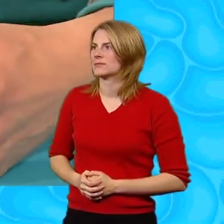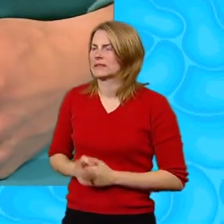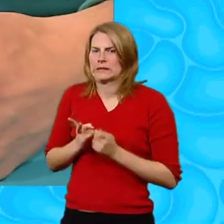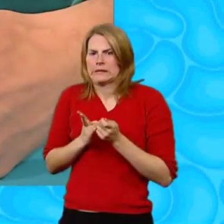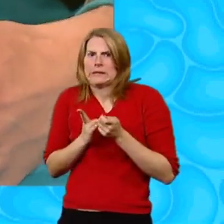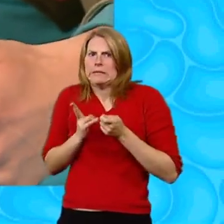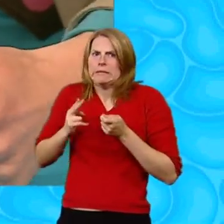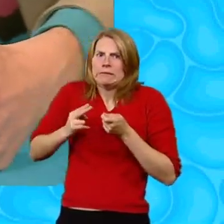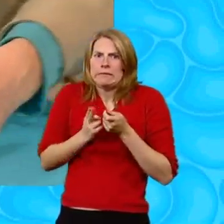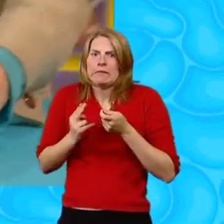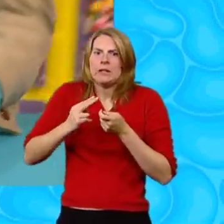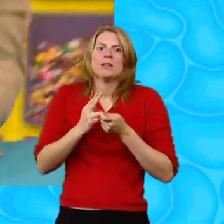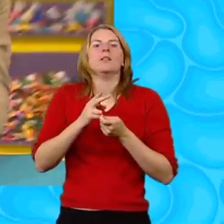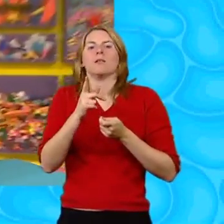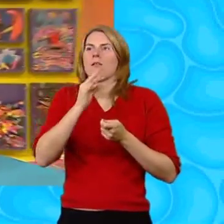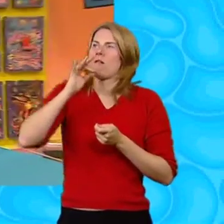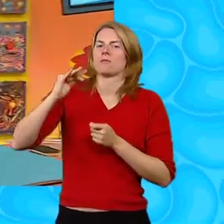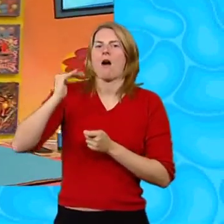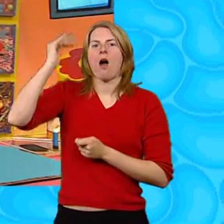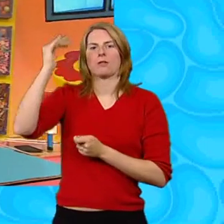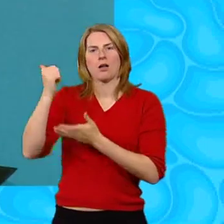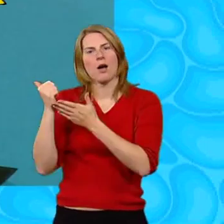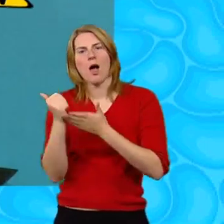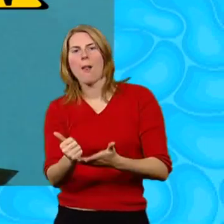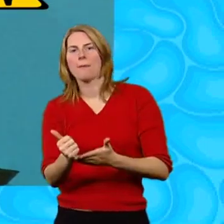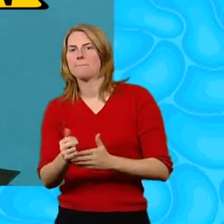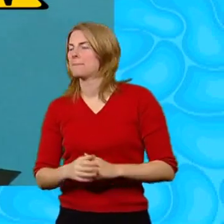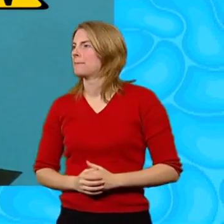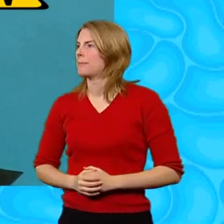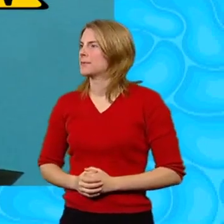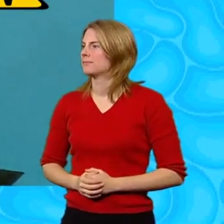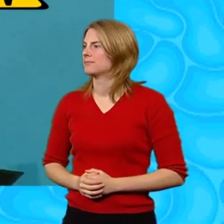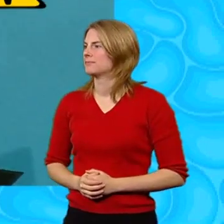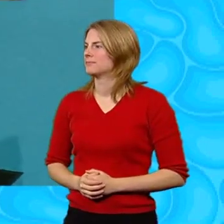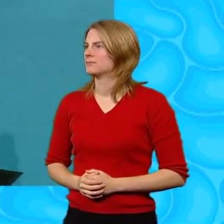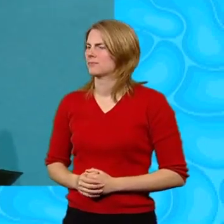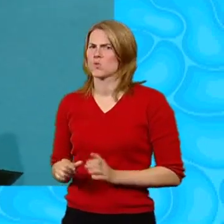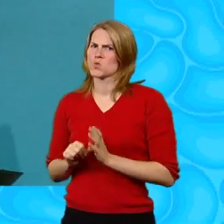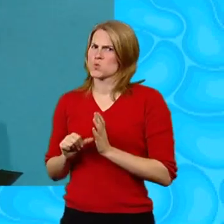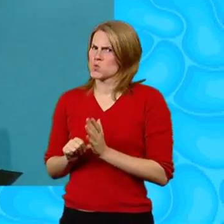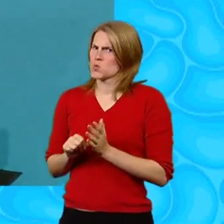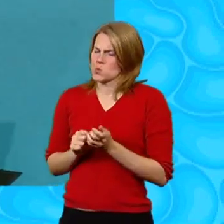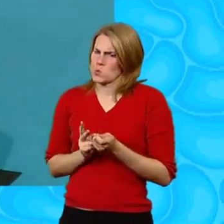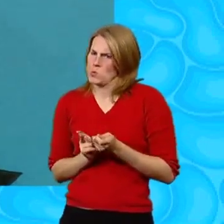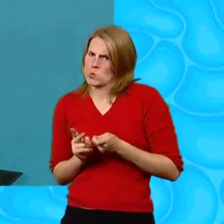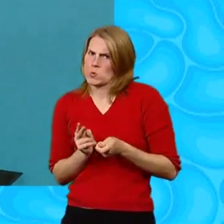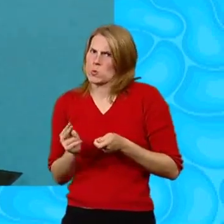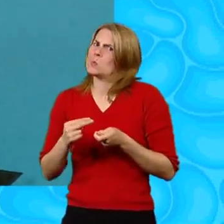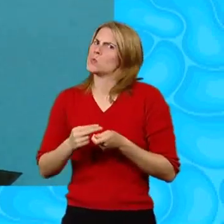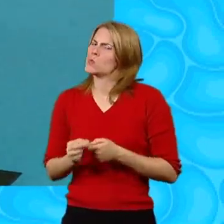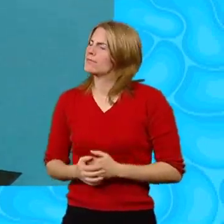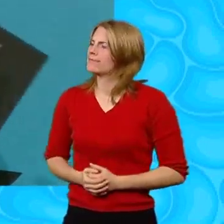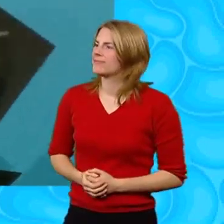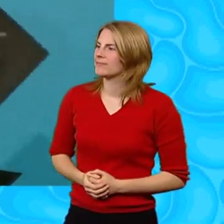shape Now this is quite fiddly So you might want to ask an adult To help you with this bit Yes